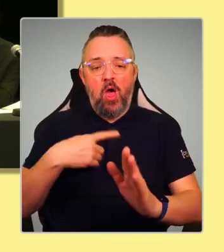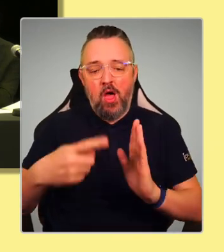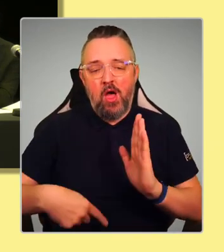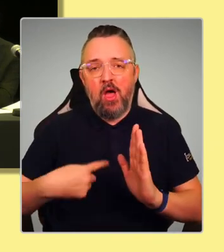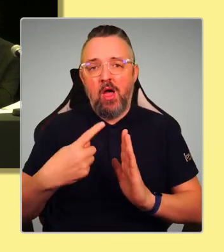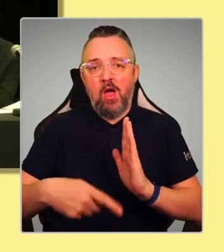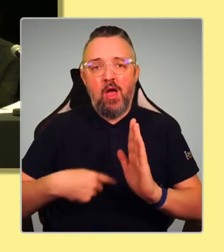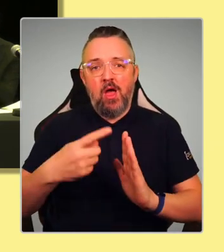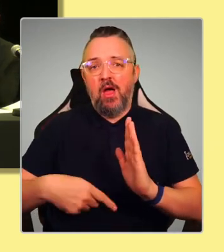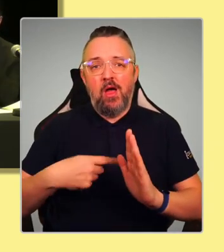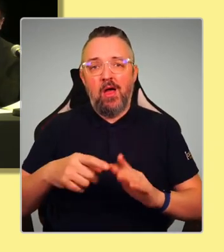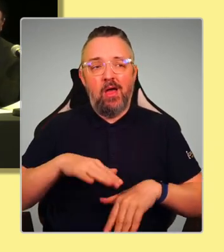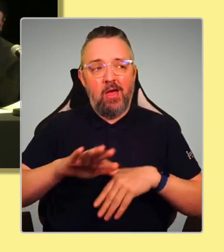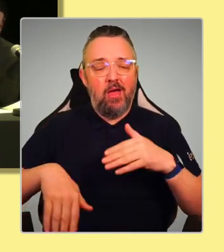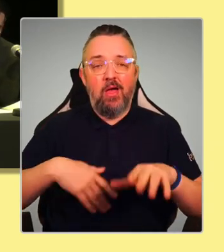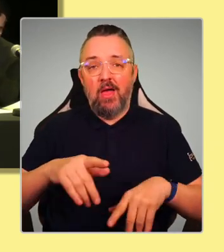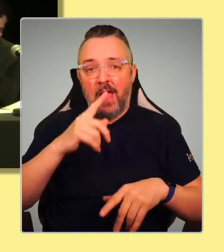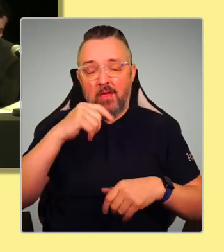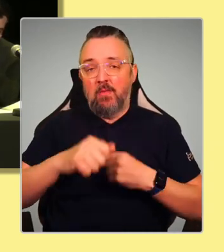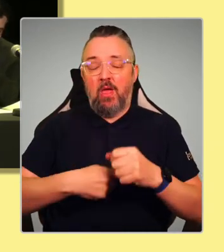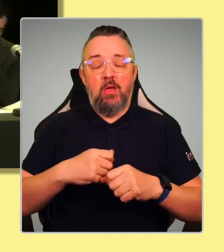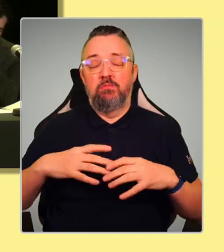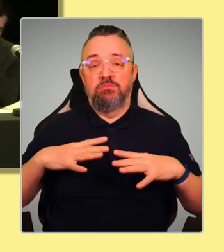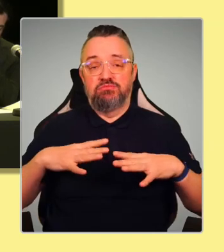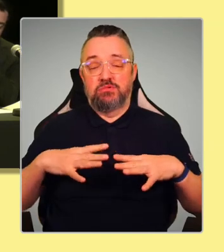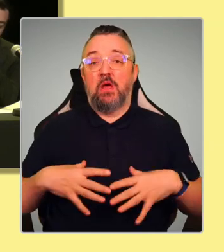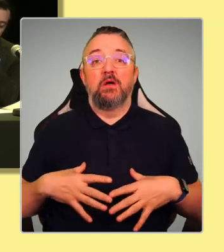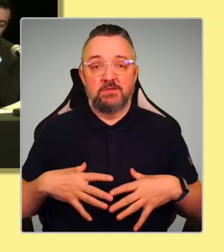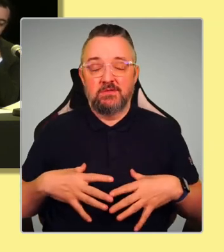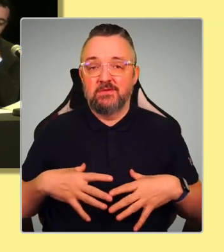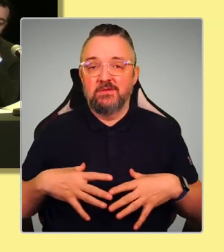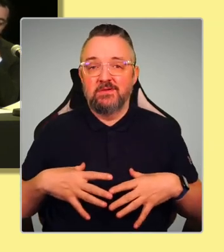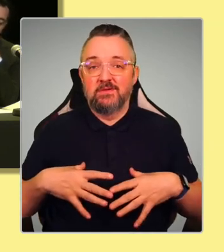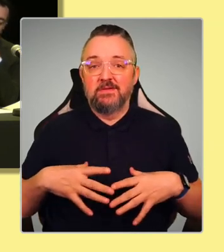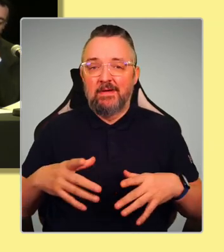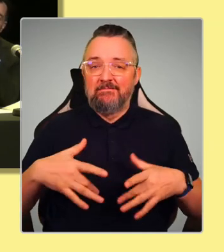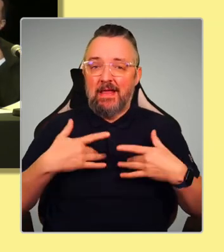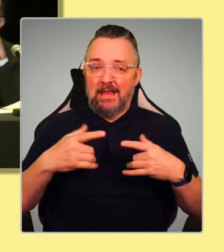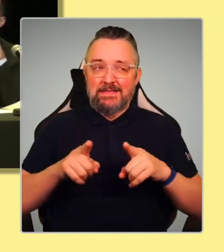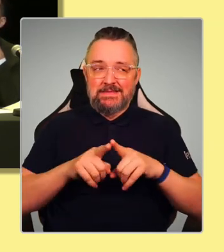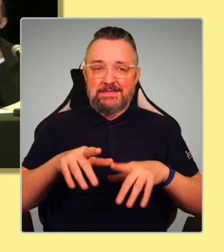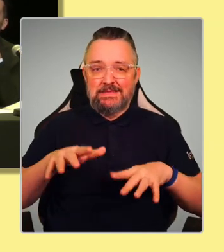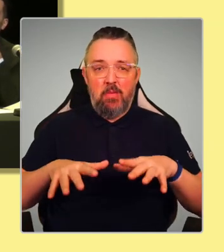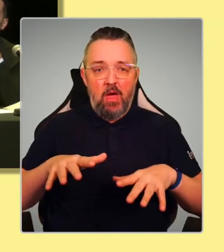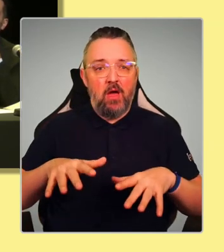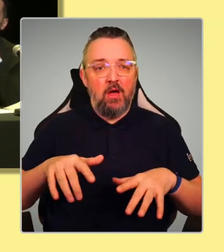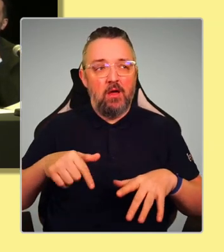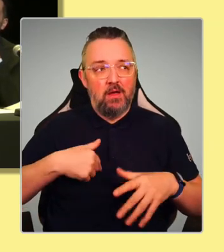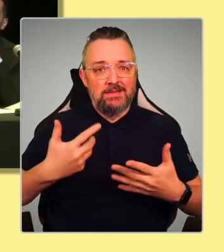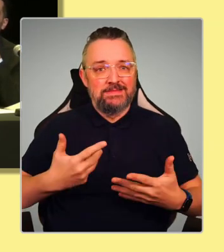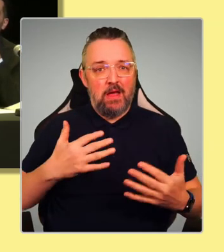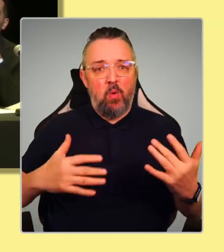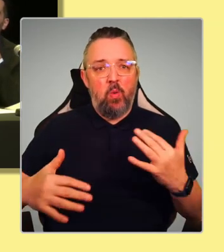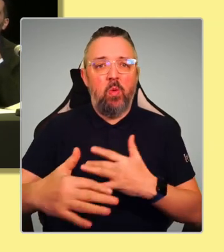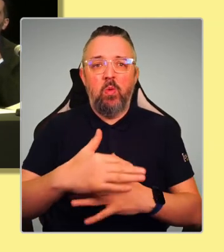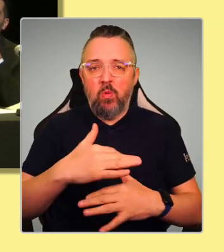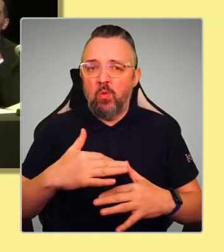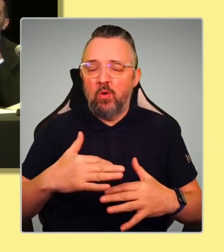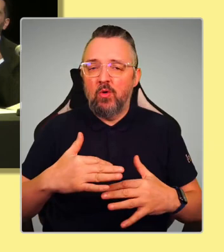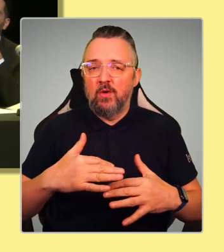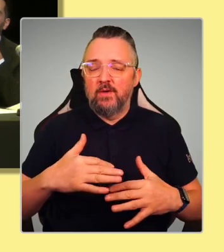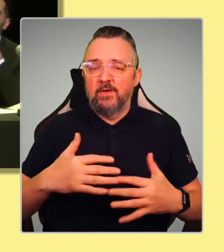you can end up just being swept away because you tire out. And I feel we're a little bit in danger of missing that